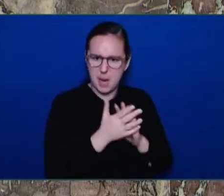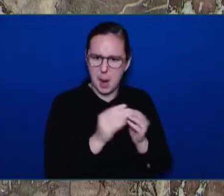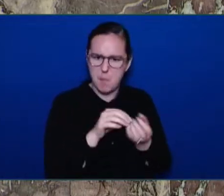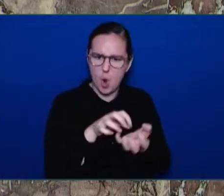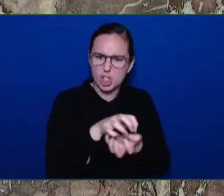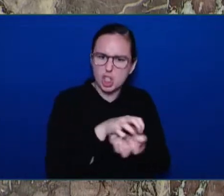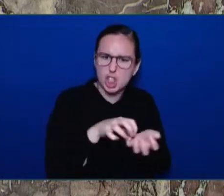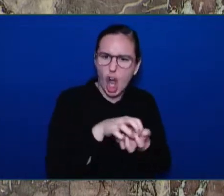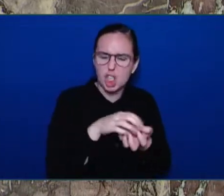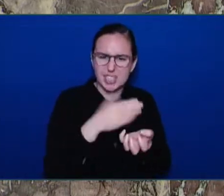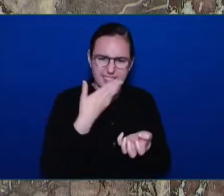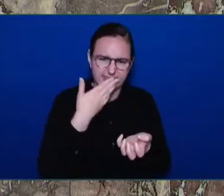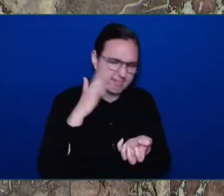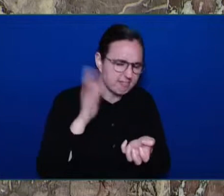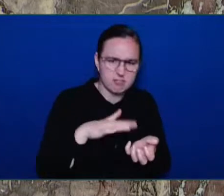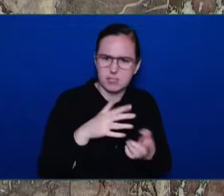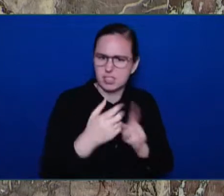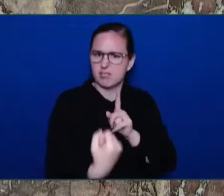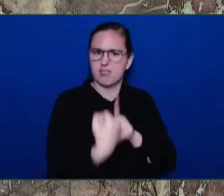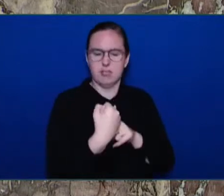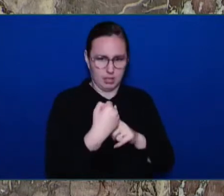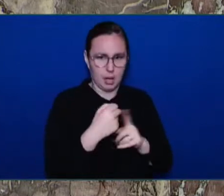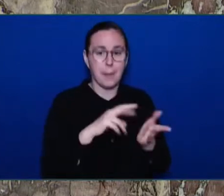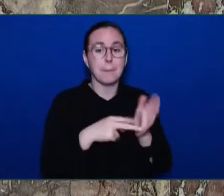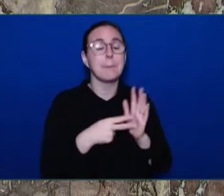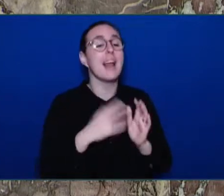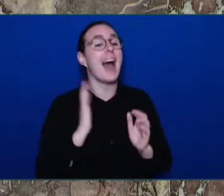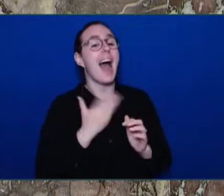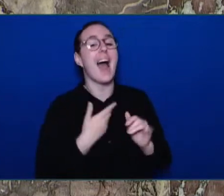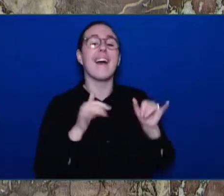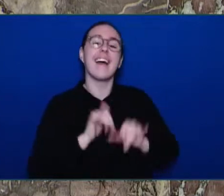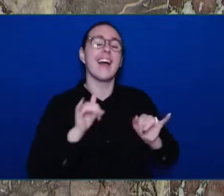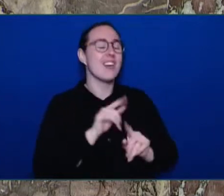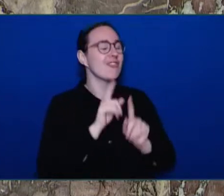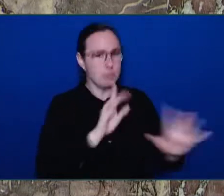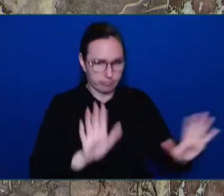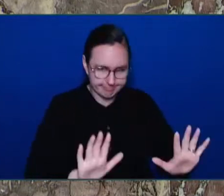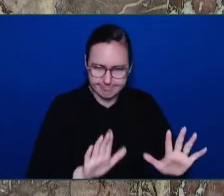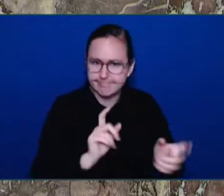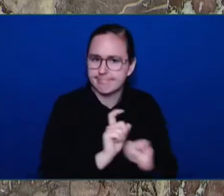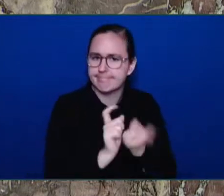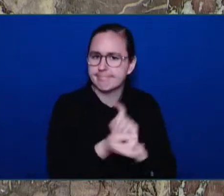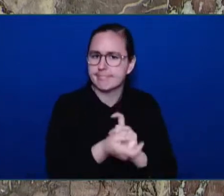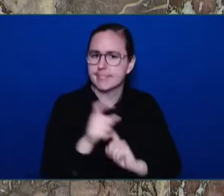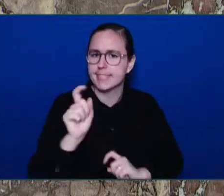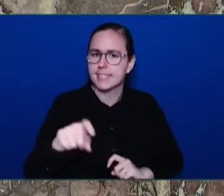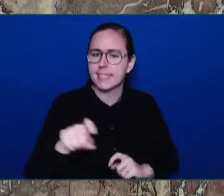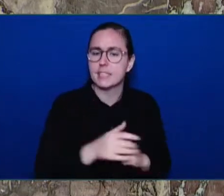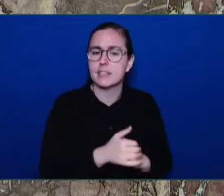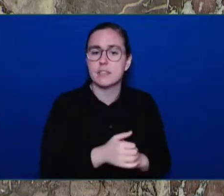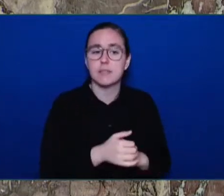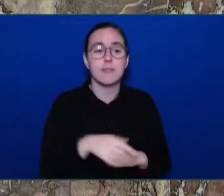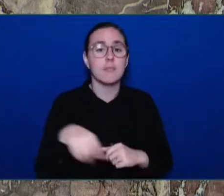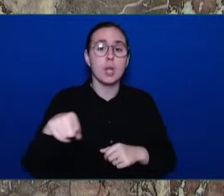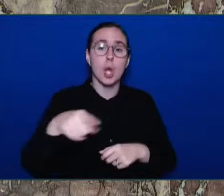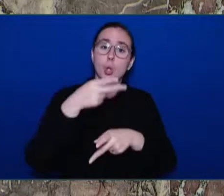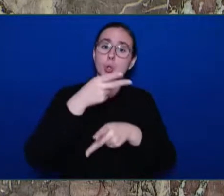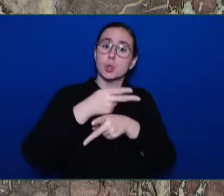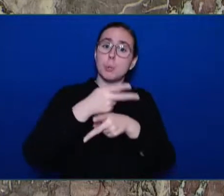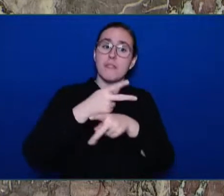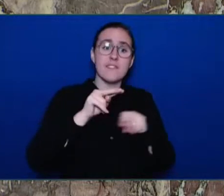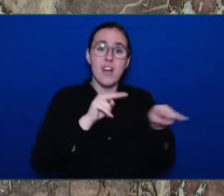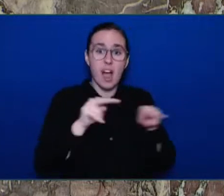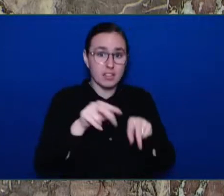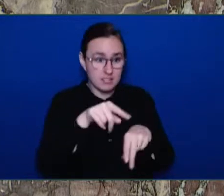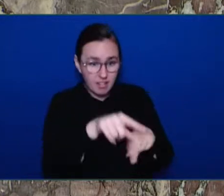went from one supervised consumption site in 2016 to 42 now. That's why in the first two weeks of the